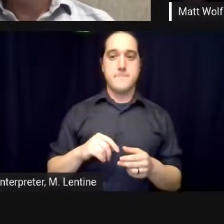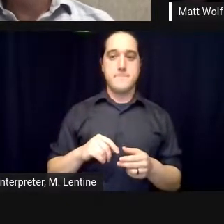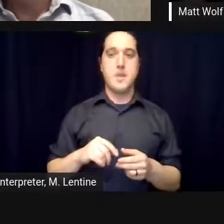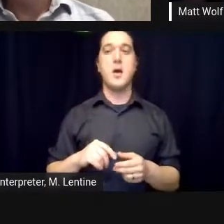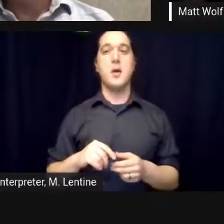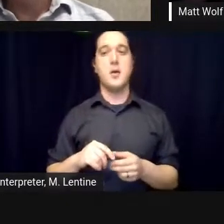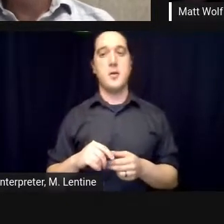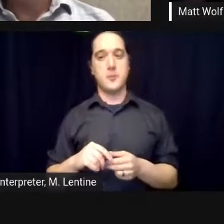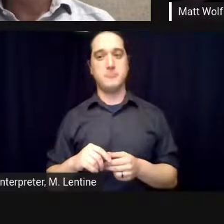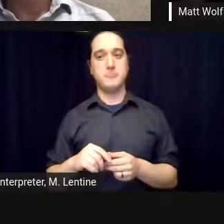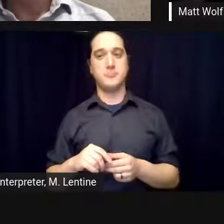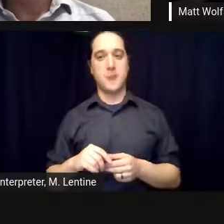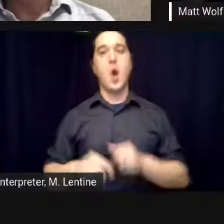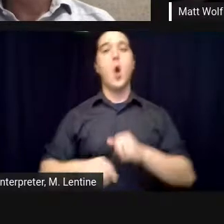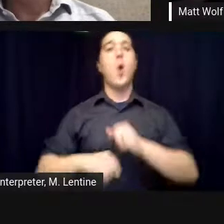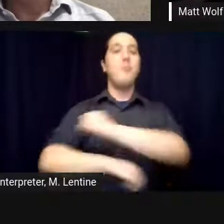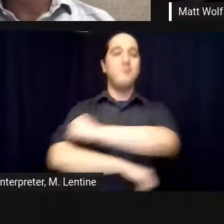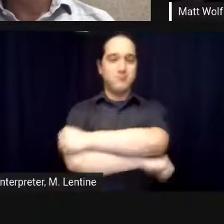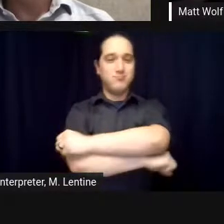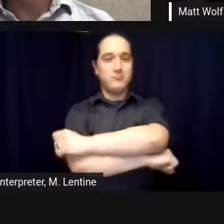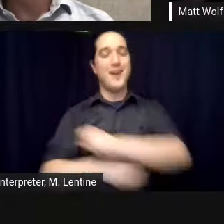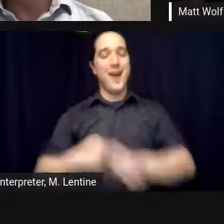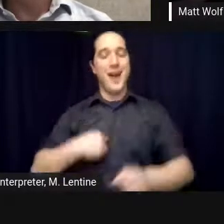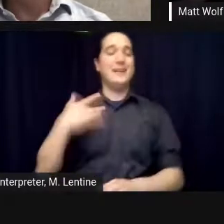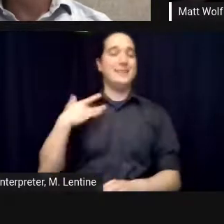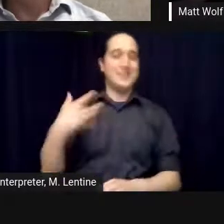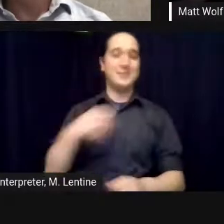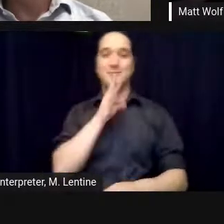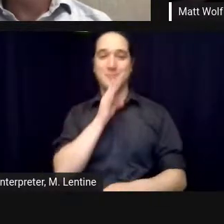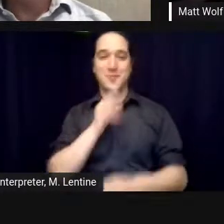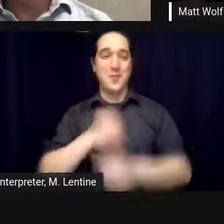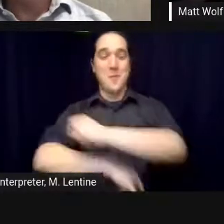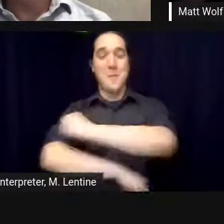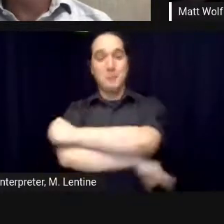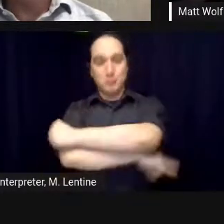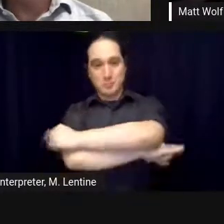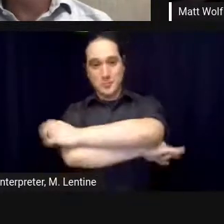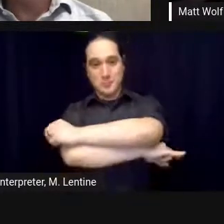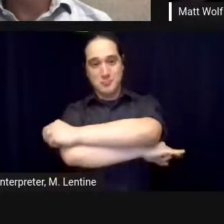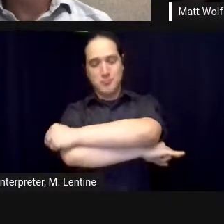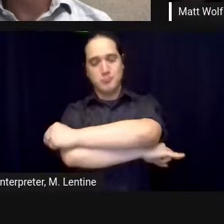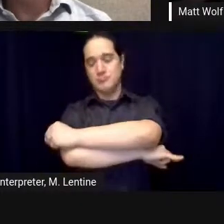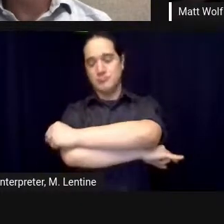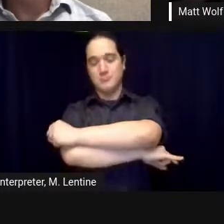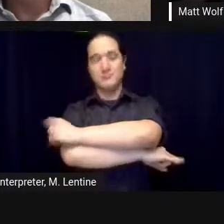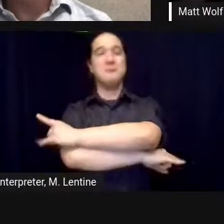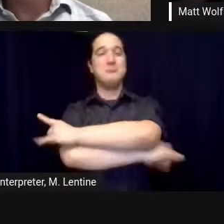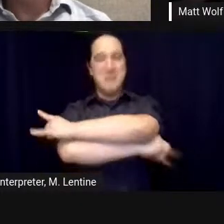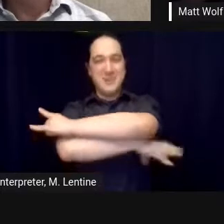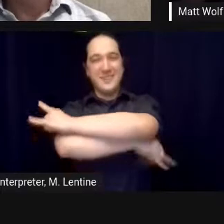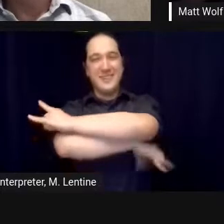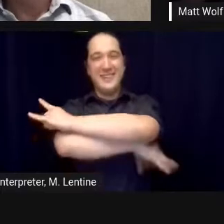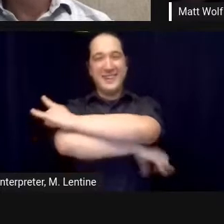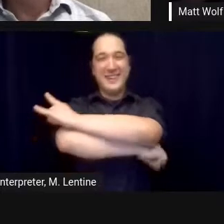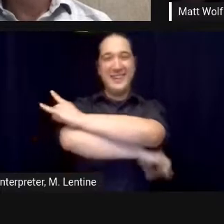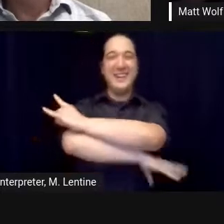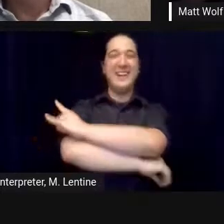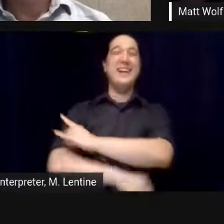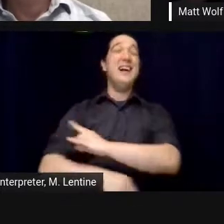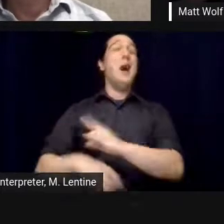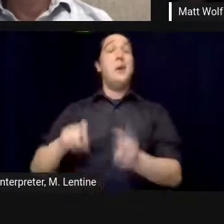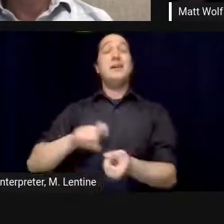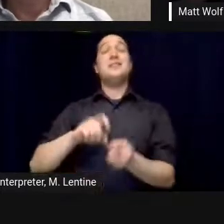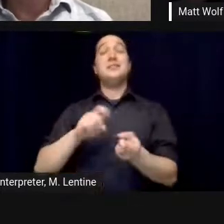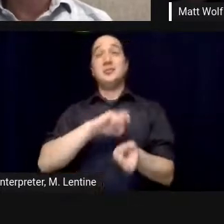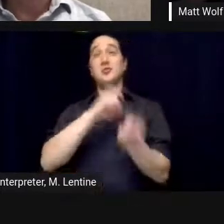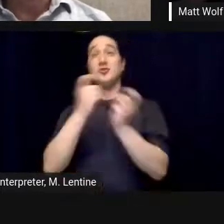planting fruit trees and doing some good so for me from bullshit to horseshit was a major step upward uh